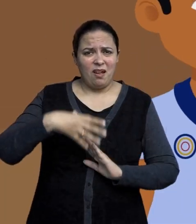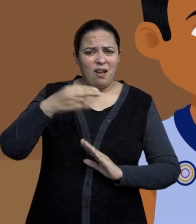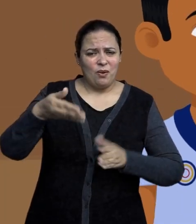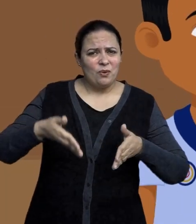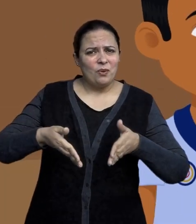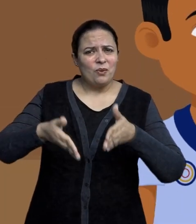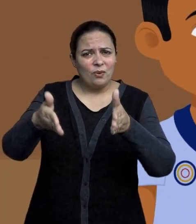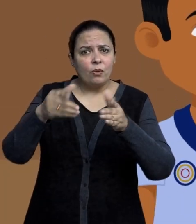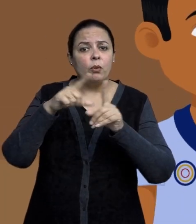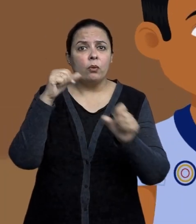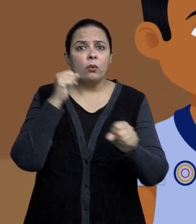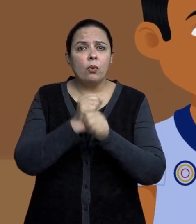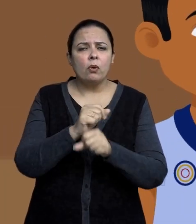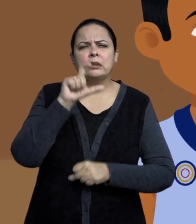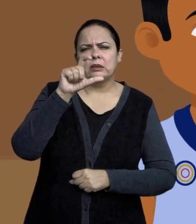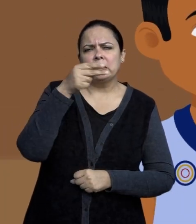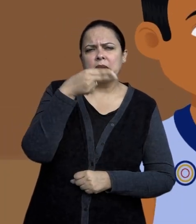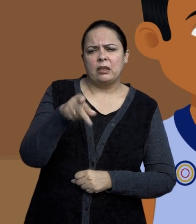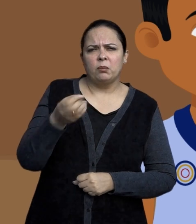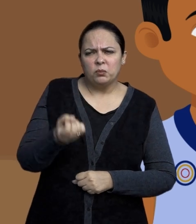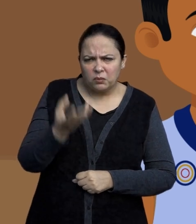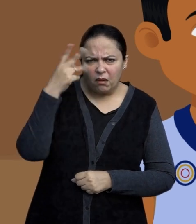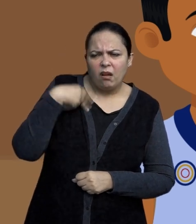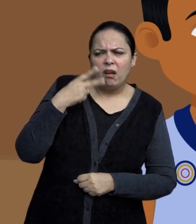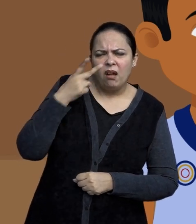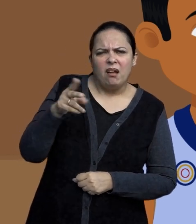Chika was limping in the morning.